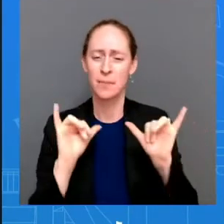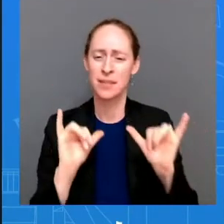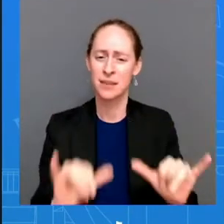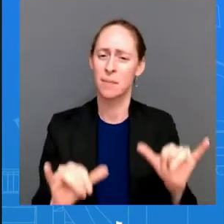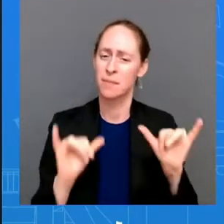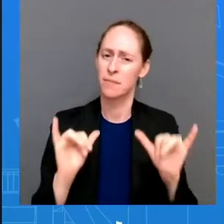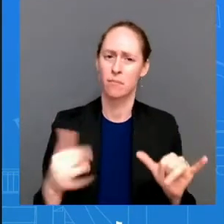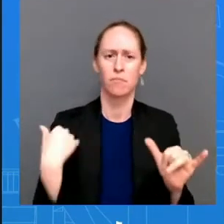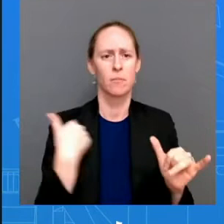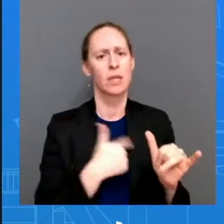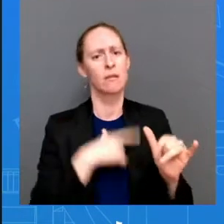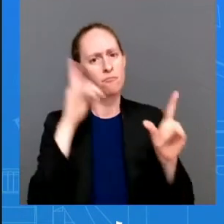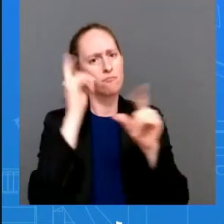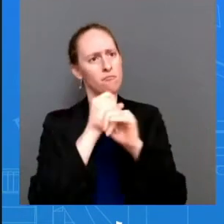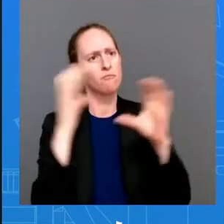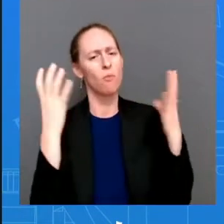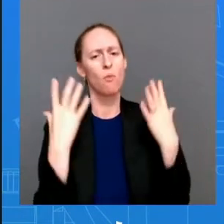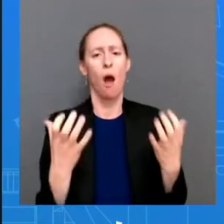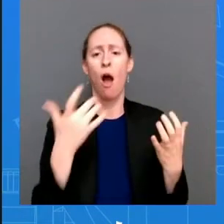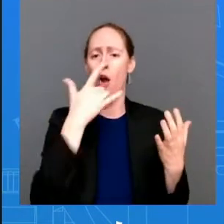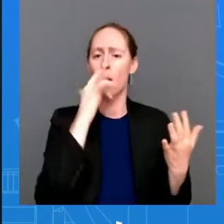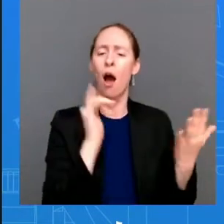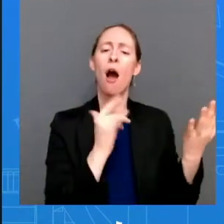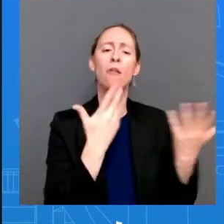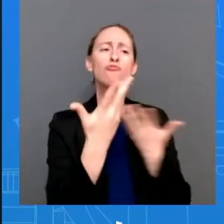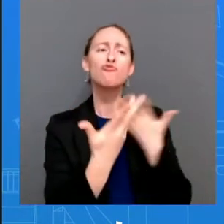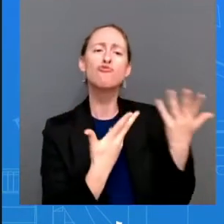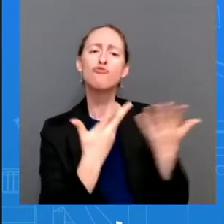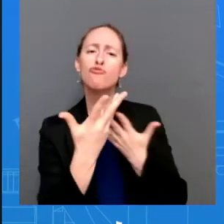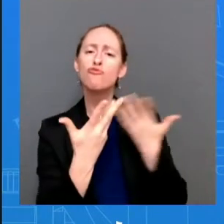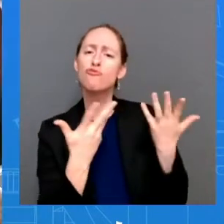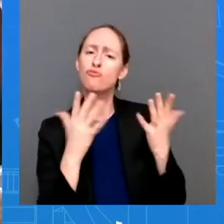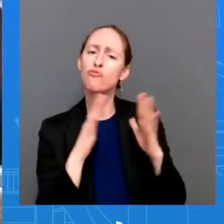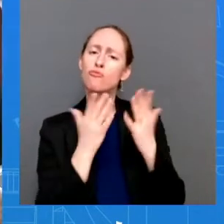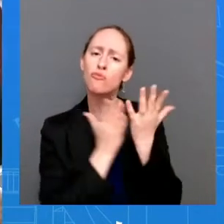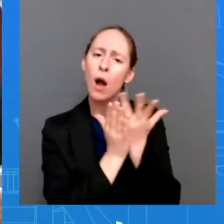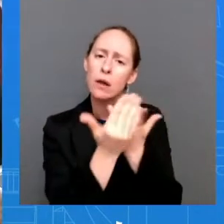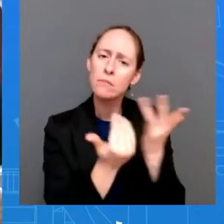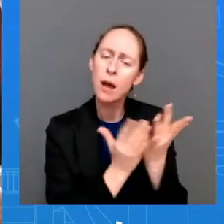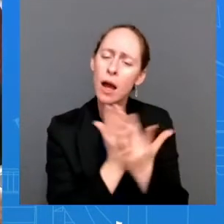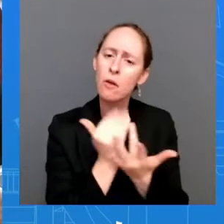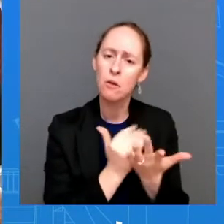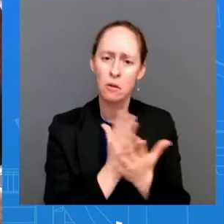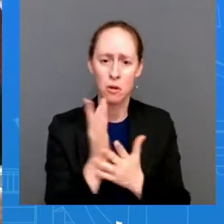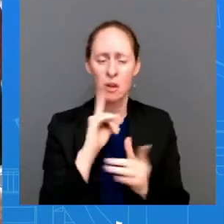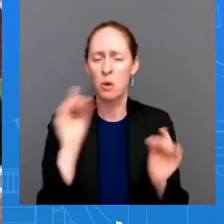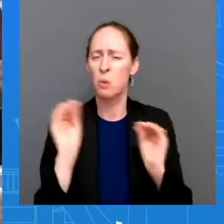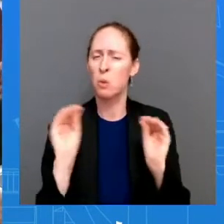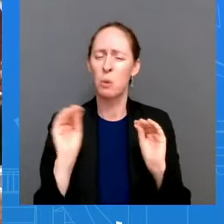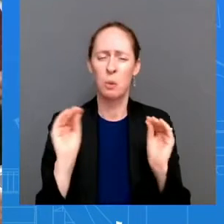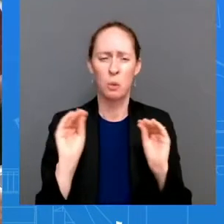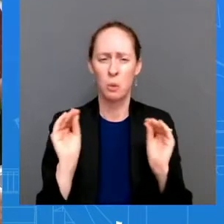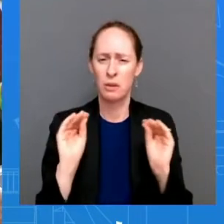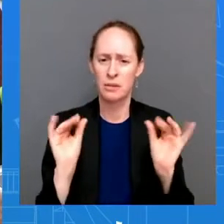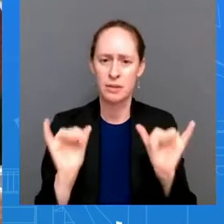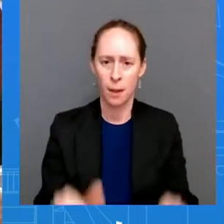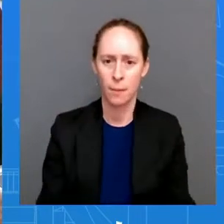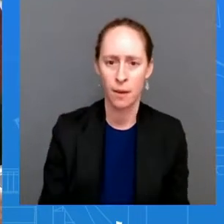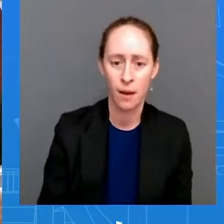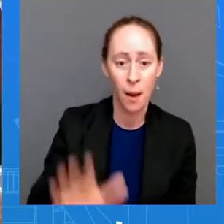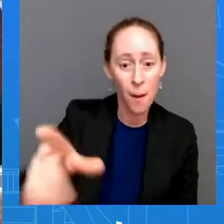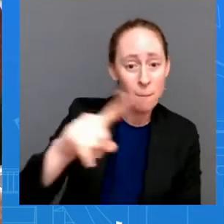reason to see any change it continues to be consistent but the g7 of which the u.s is a member is warning china